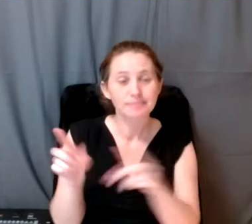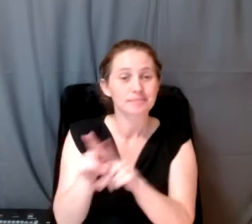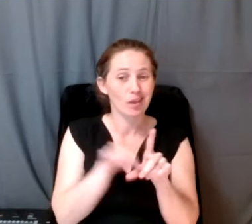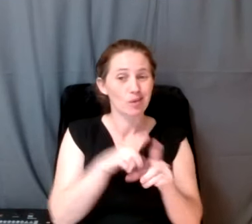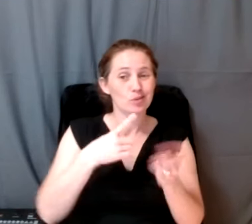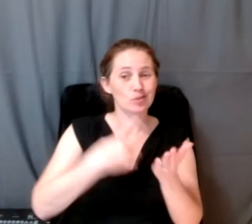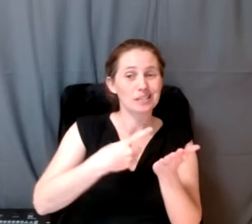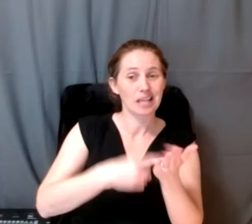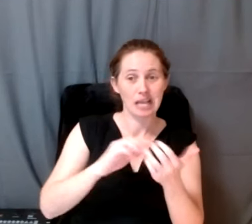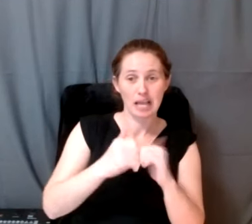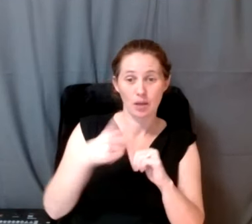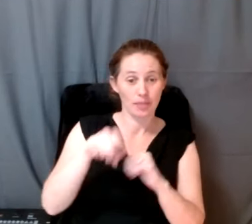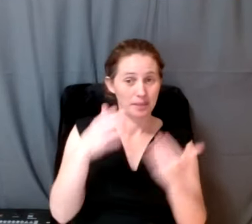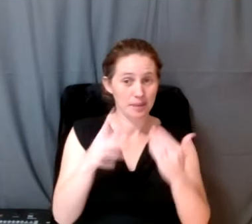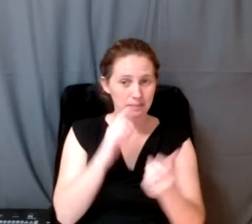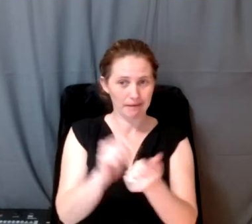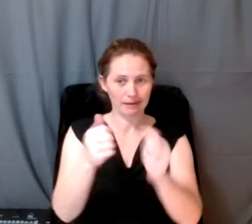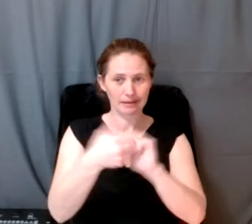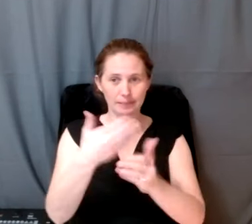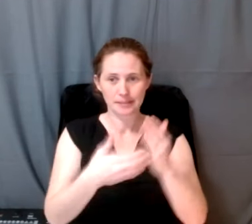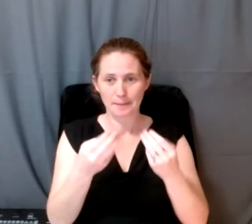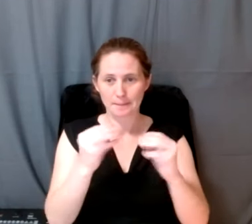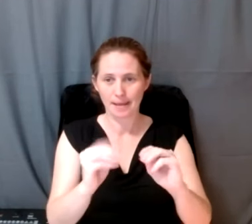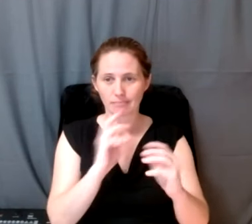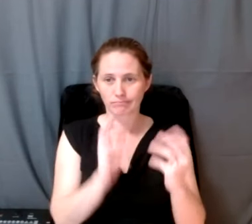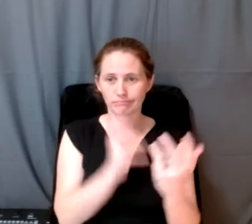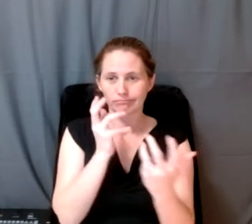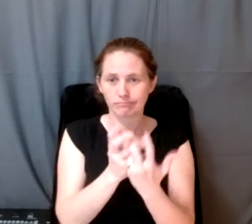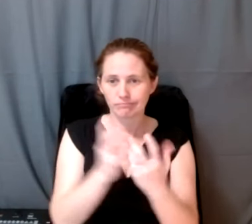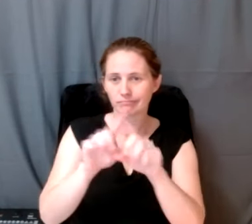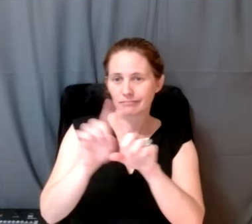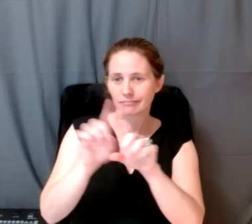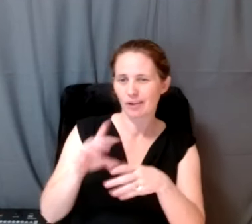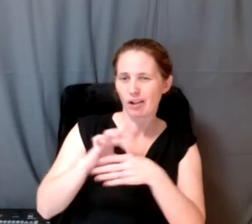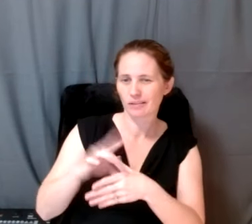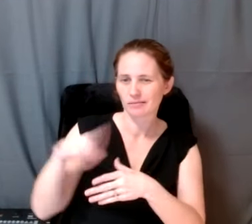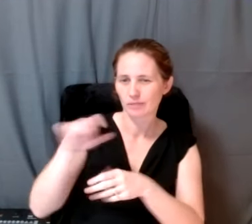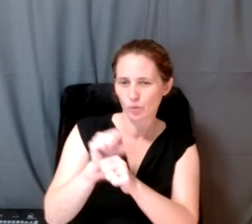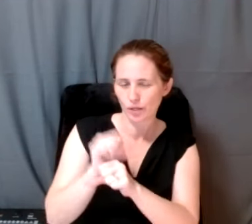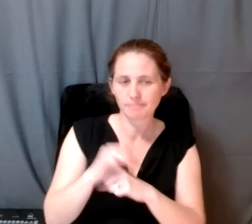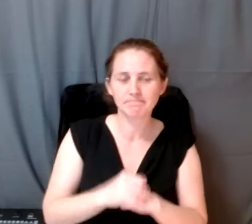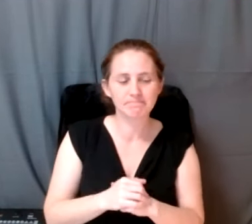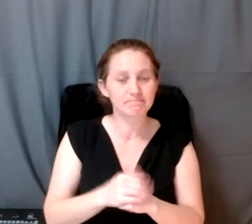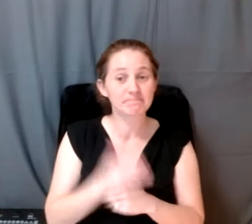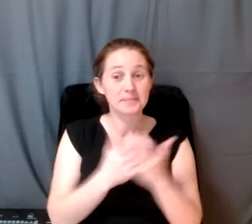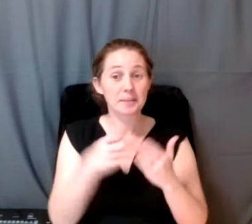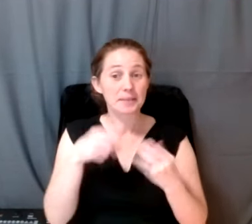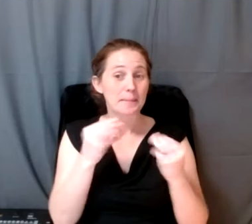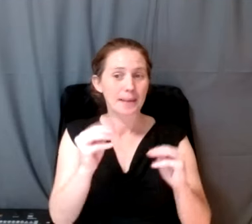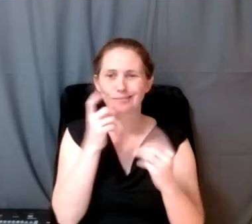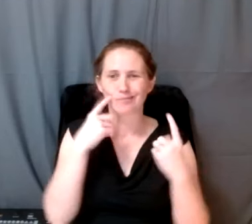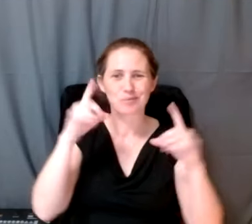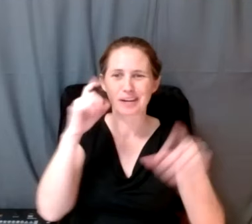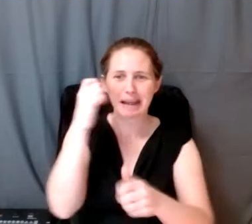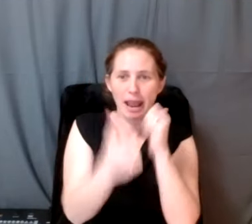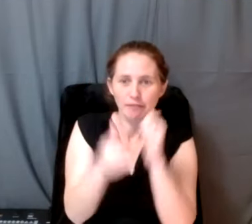discuss with them how they might adapt some of these methods to the various, you know, contexts in which they're working. You know, some of these methods don't work in